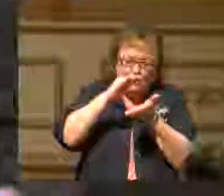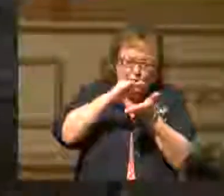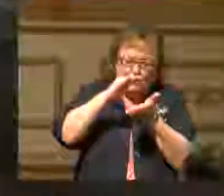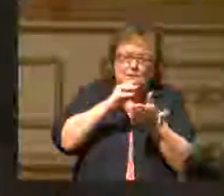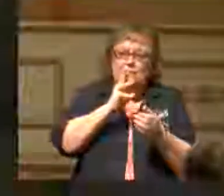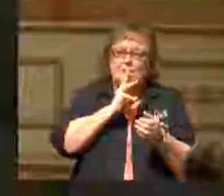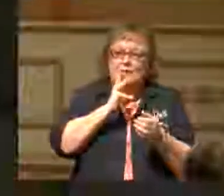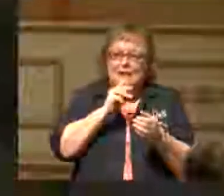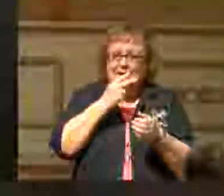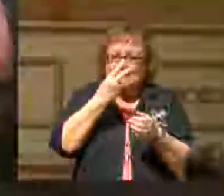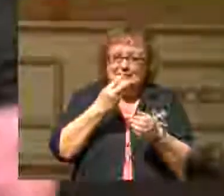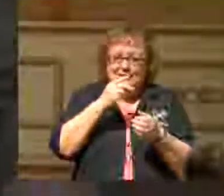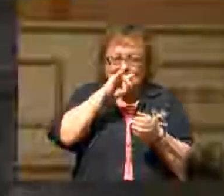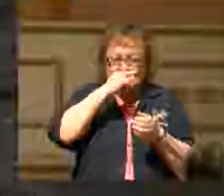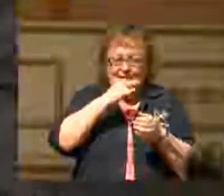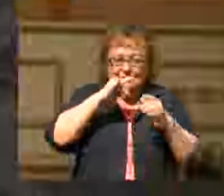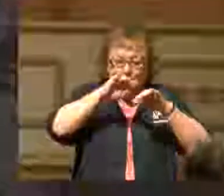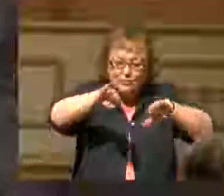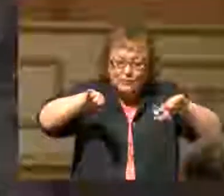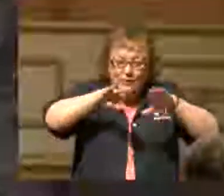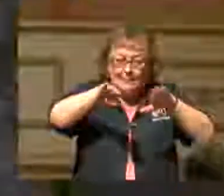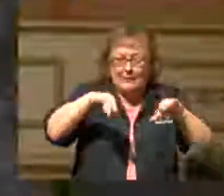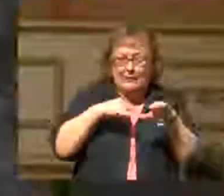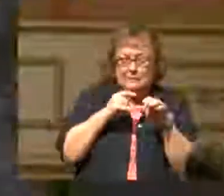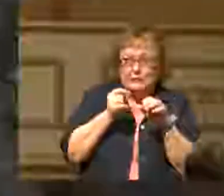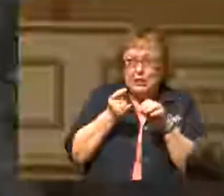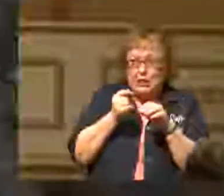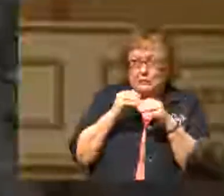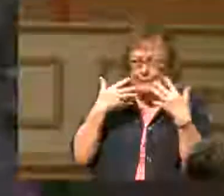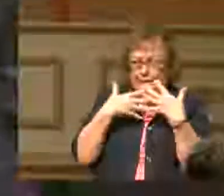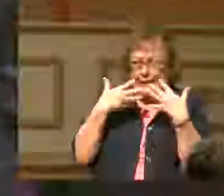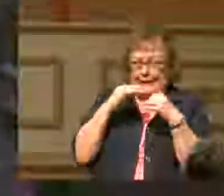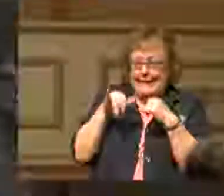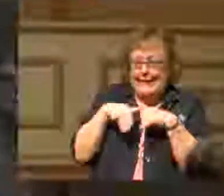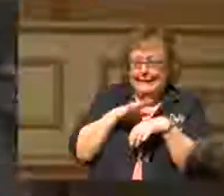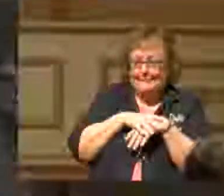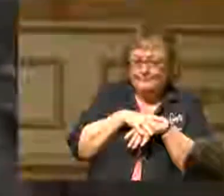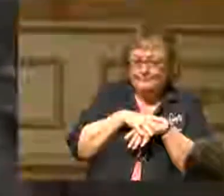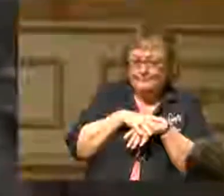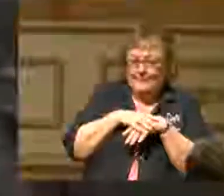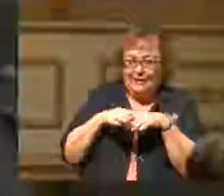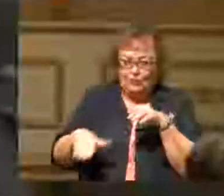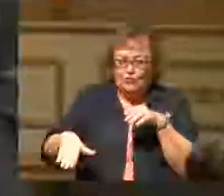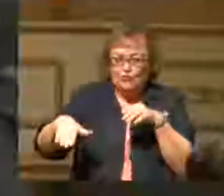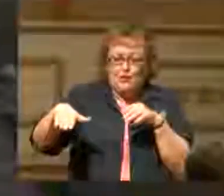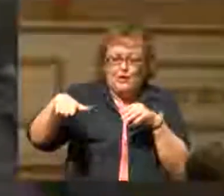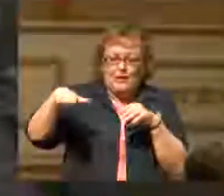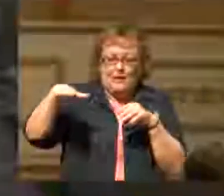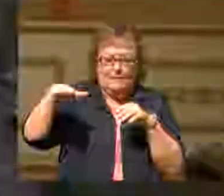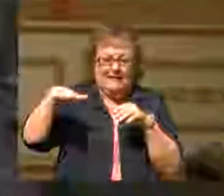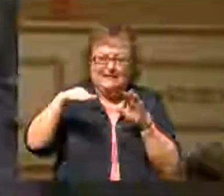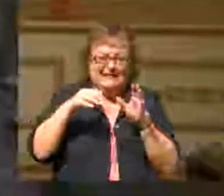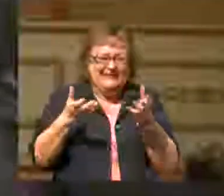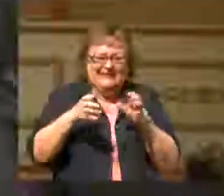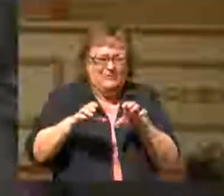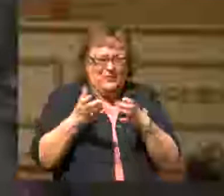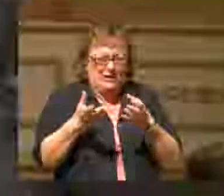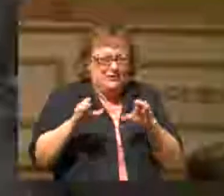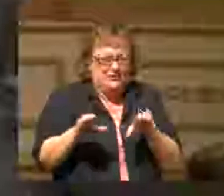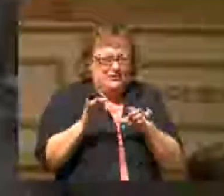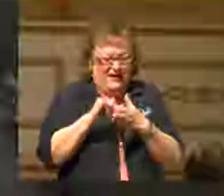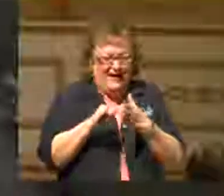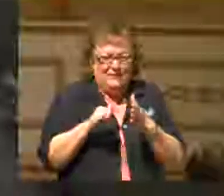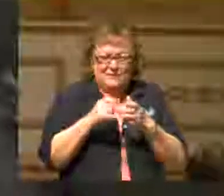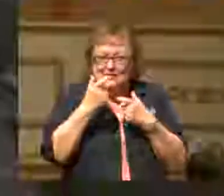see kids swim and all that kind of thing, and I was just a little bit afraid of that. And growing up, I didn't really want to do that. It's